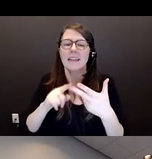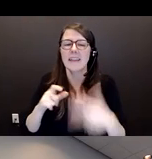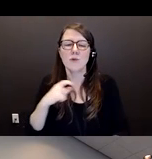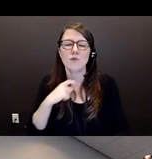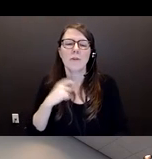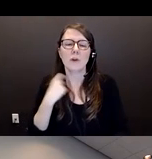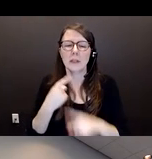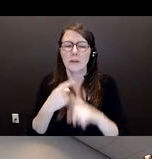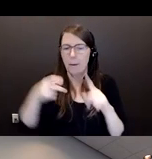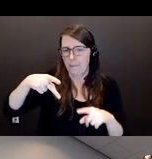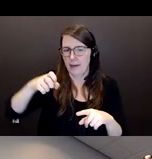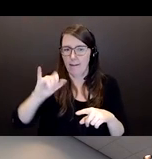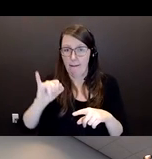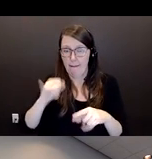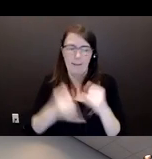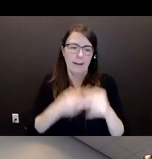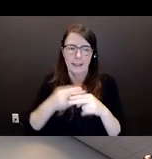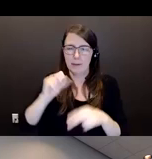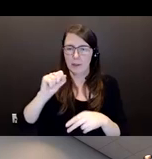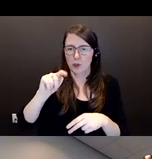custody. The other two have done their time.